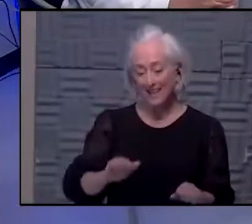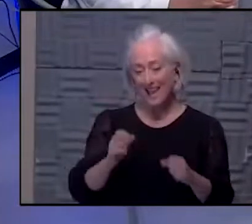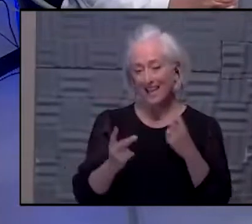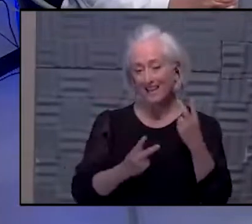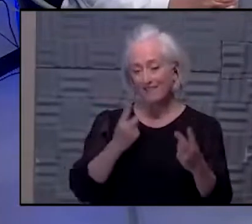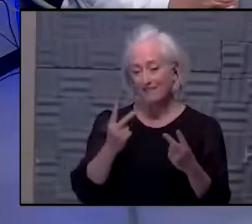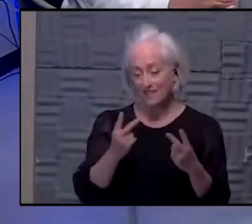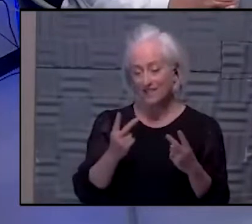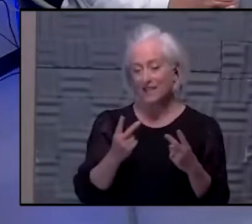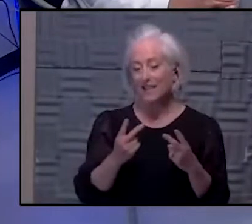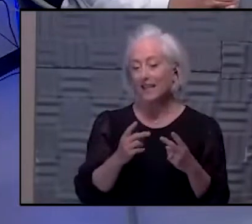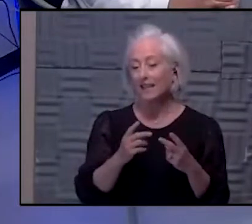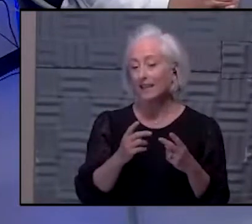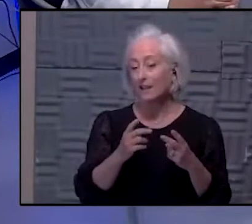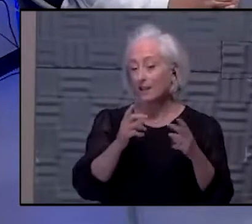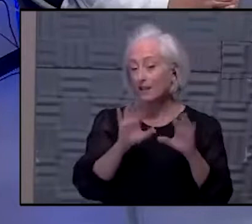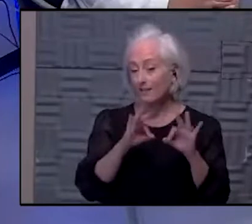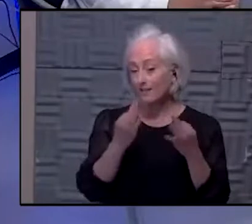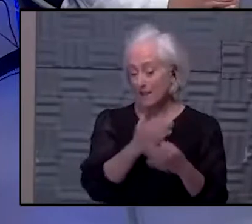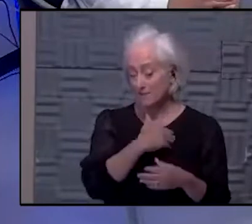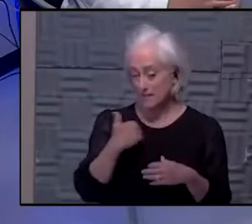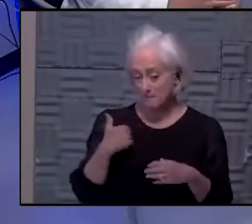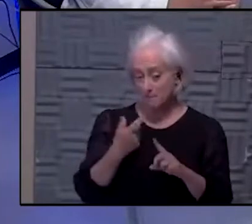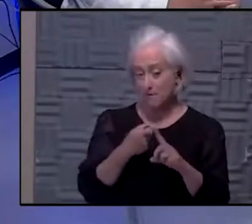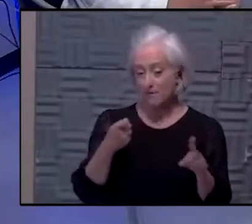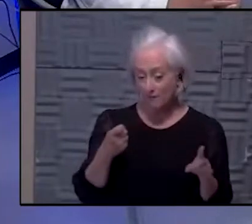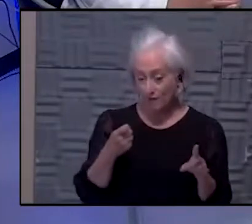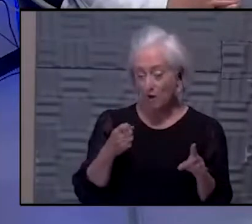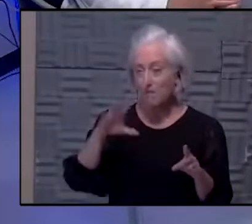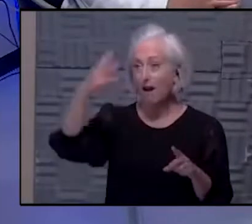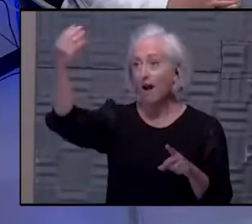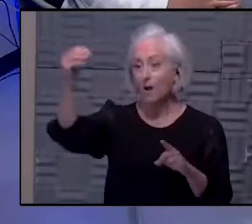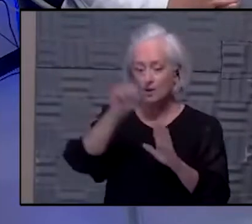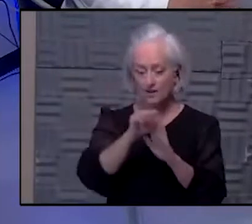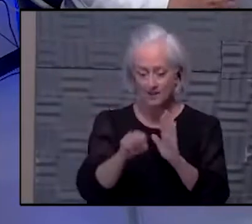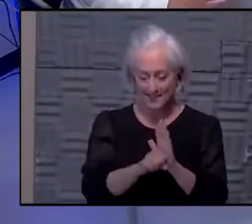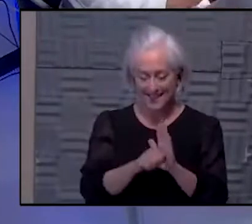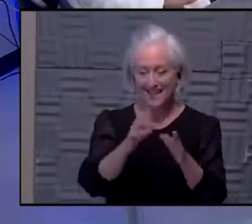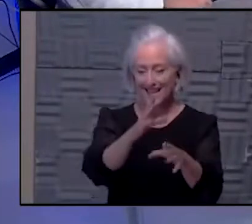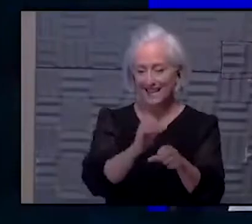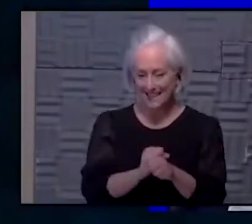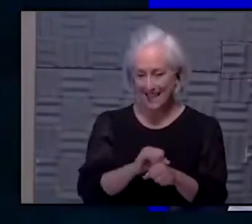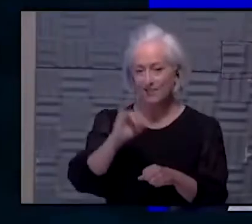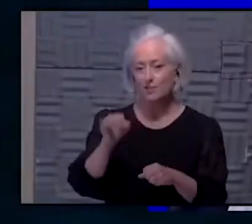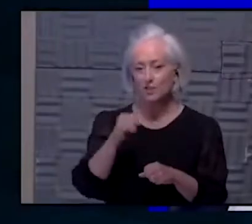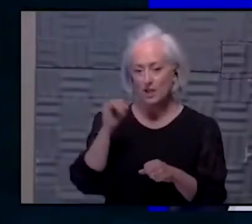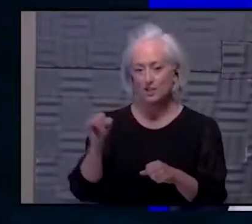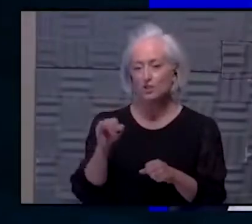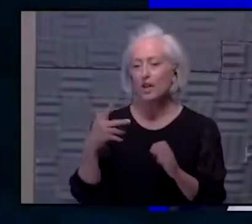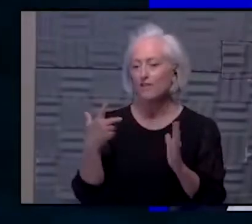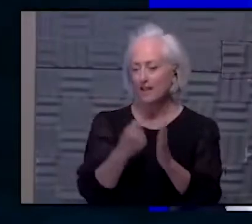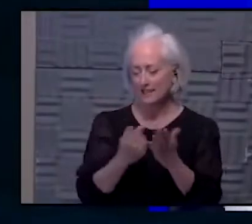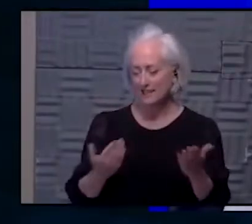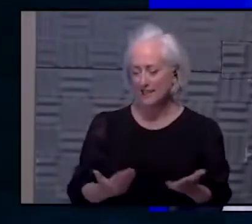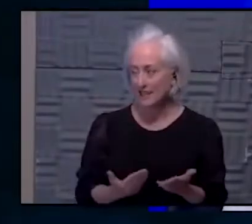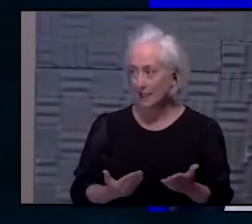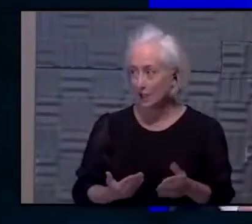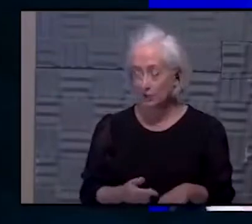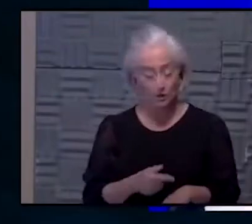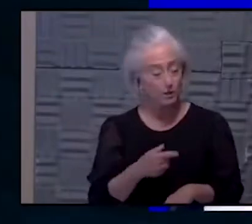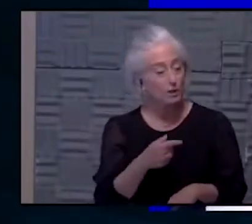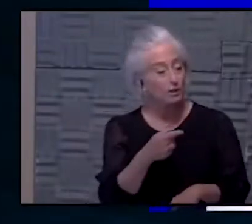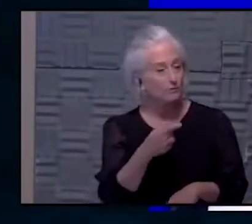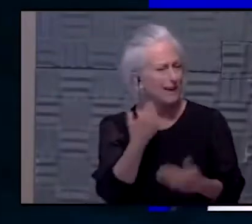the J&J vaccine while here? Dr. Roman, I don't know if we can specify the J&J vaccine, but you could start your immunization